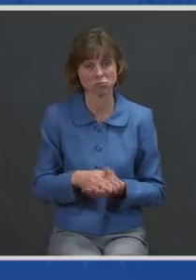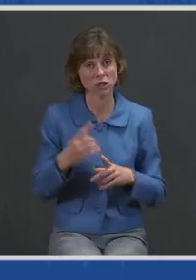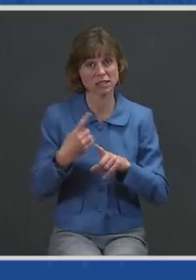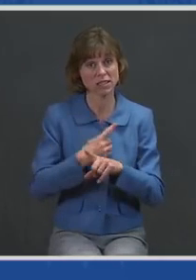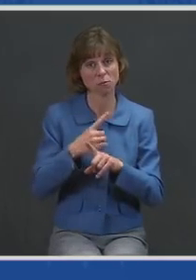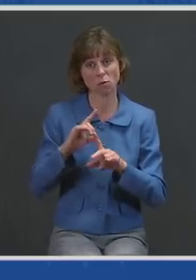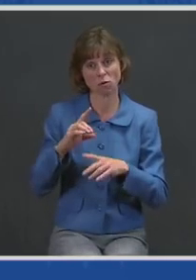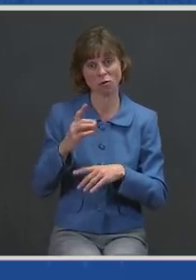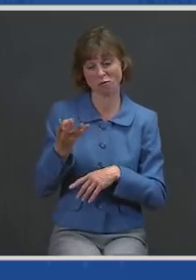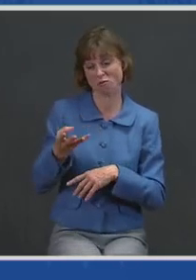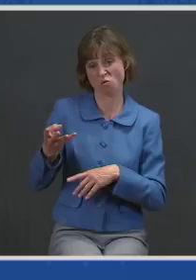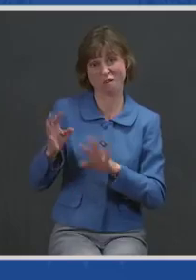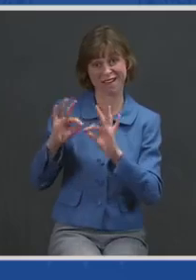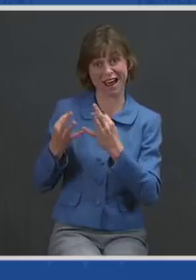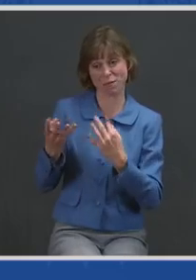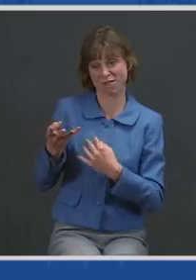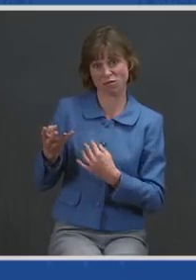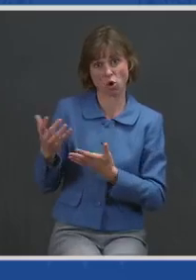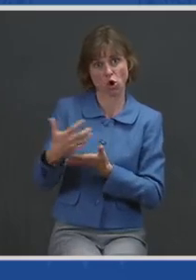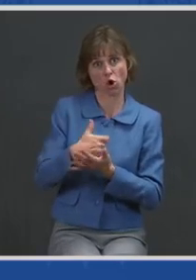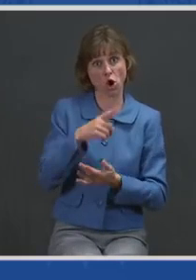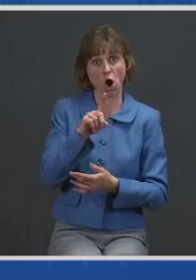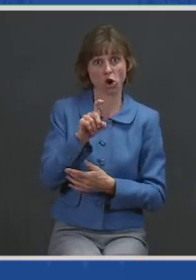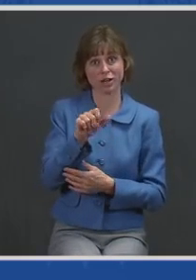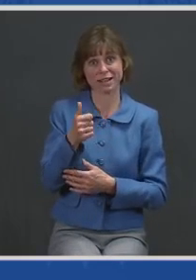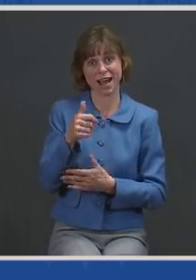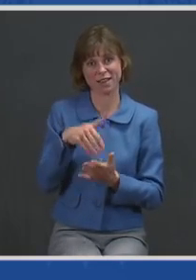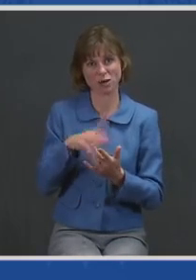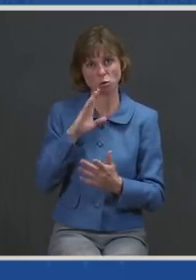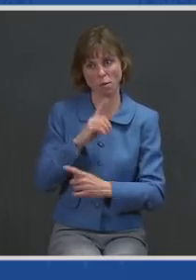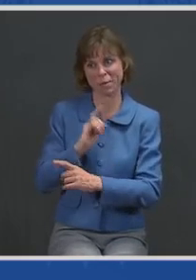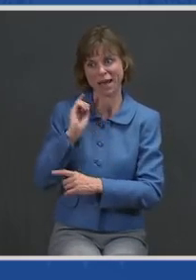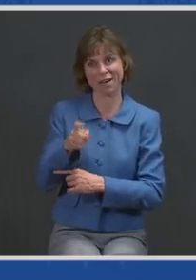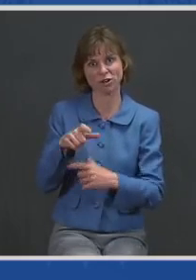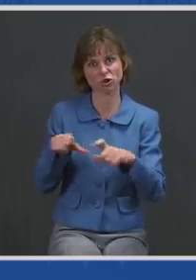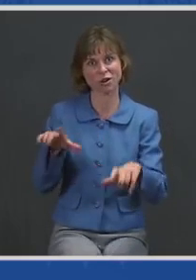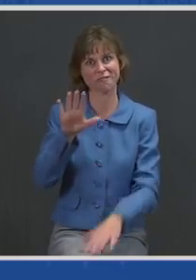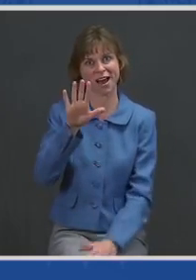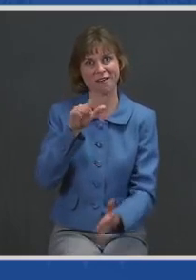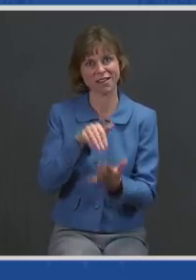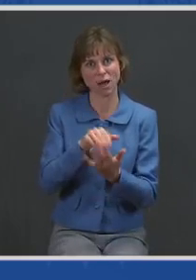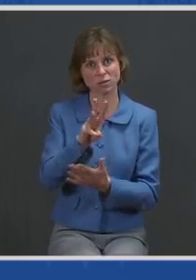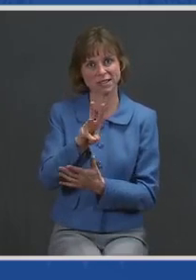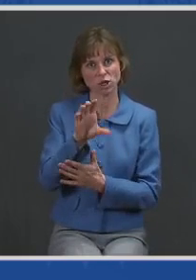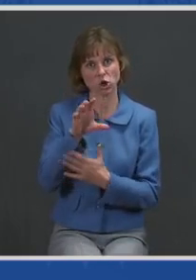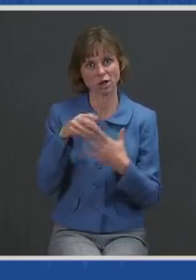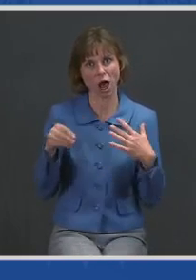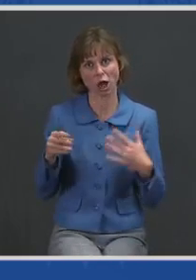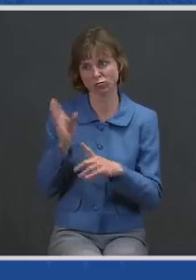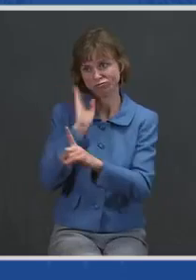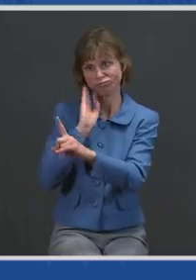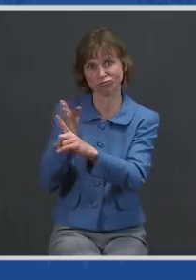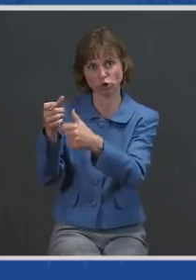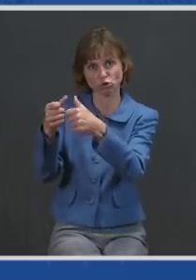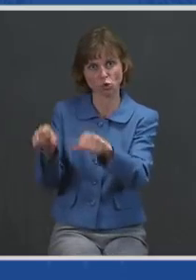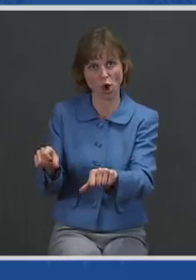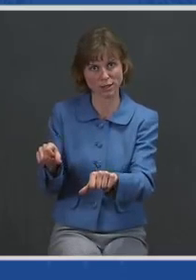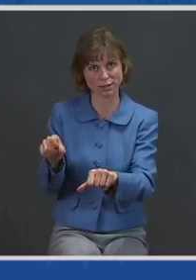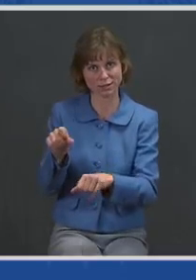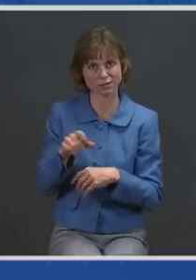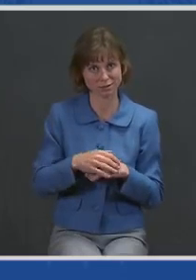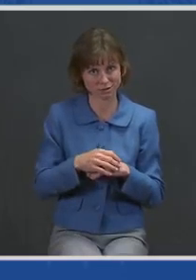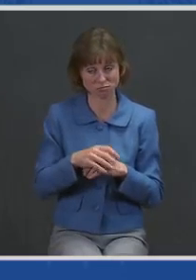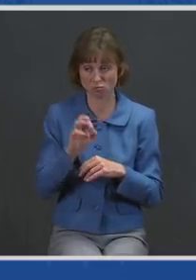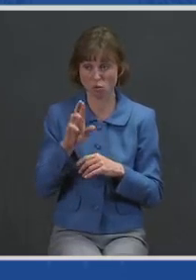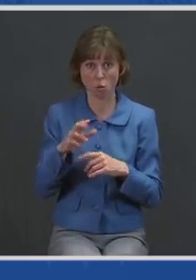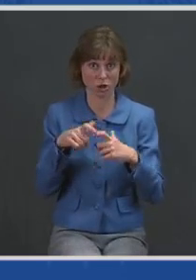four earning about $110,000 will get checks for $5,600 deposited if they have direct deposit or